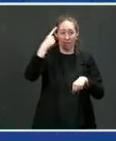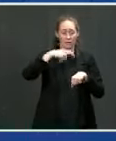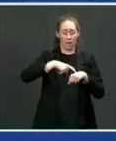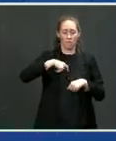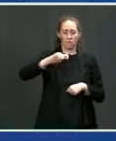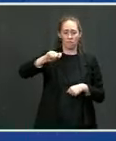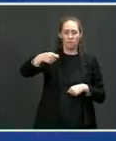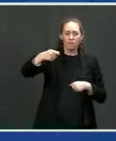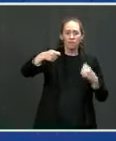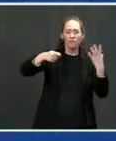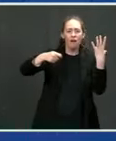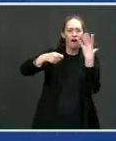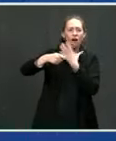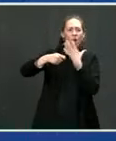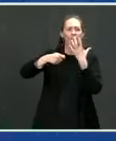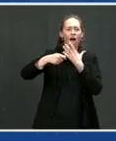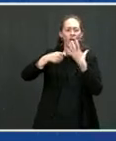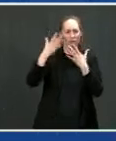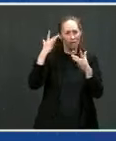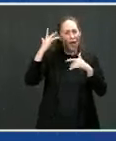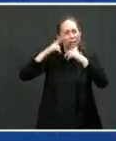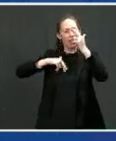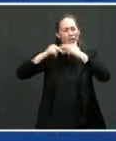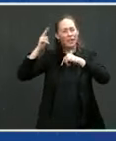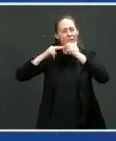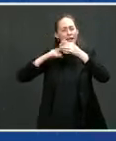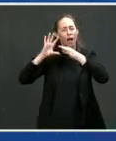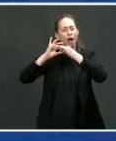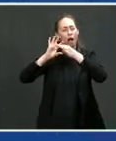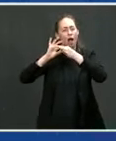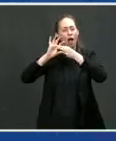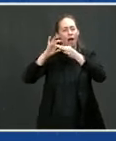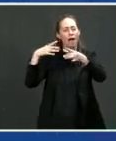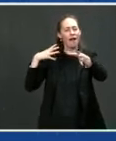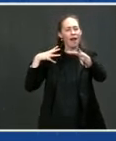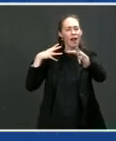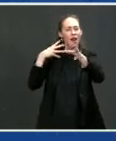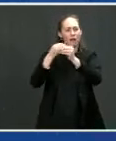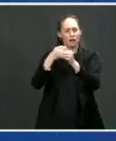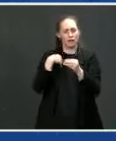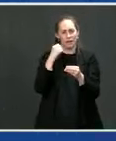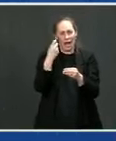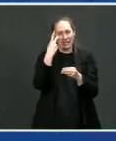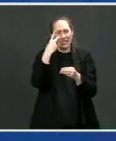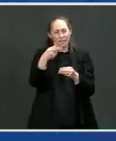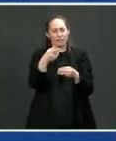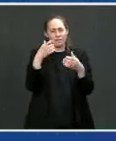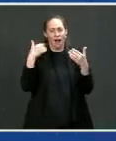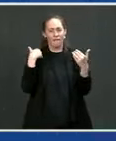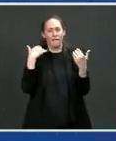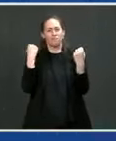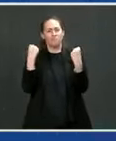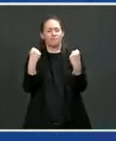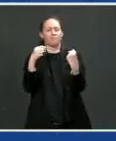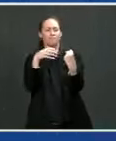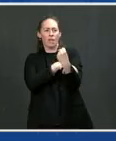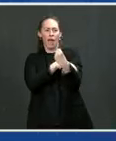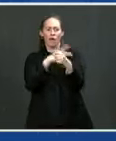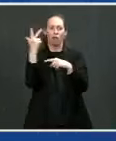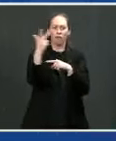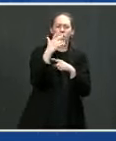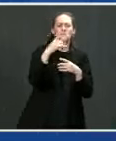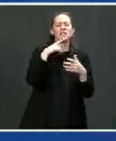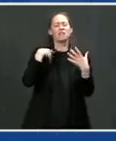after it's being built, you see a lot of the power. You see a lot of the testing being performed. There's a lot of hours and a lot of